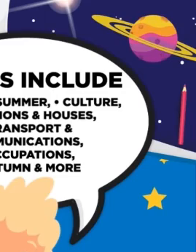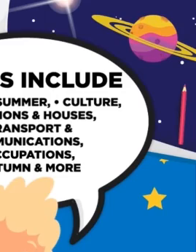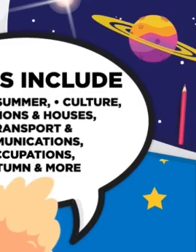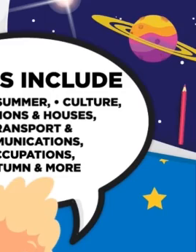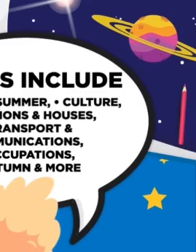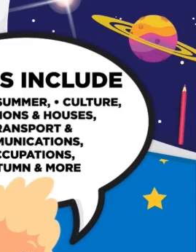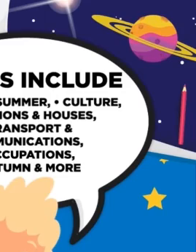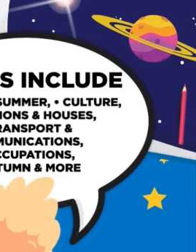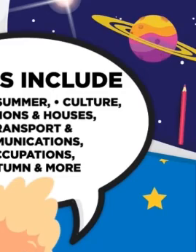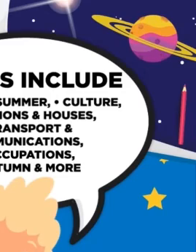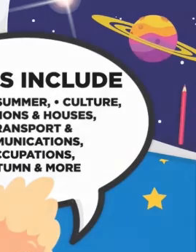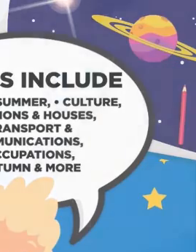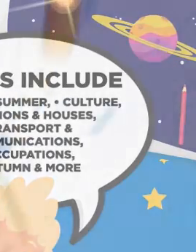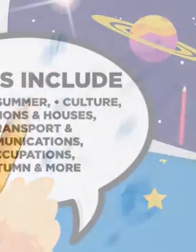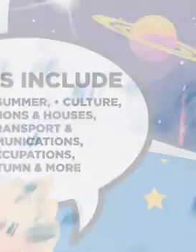seven different languages.